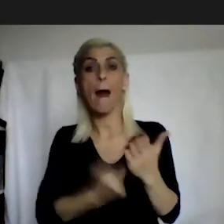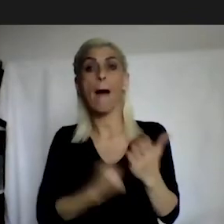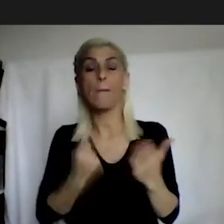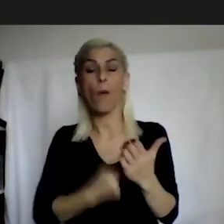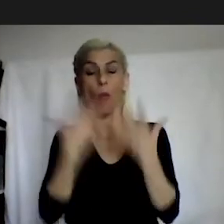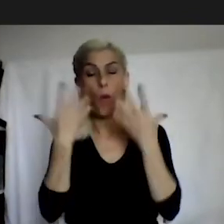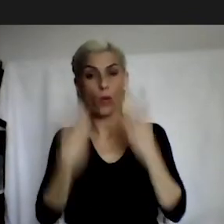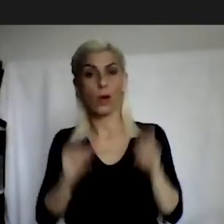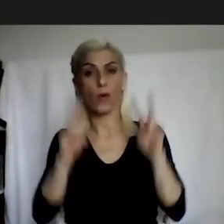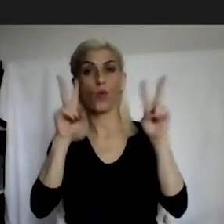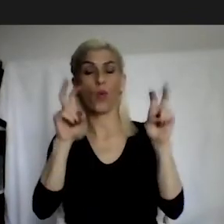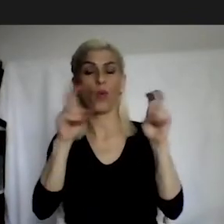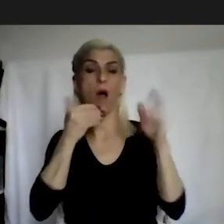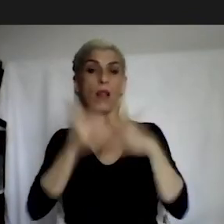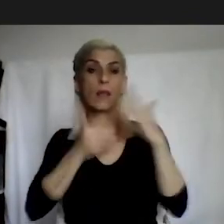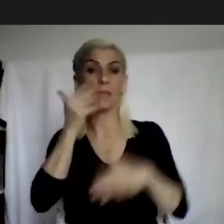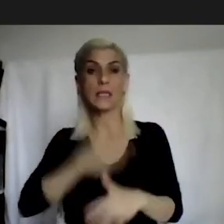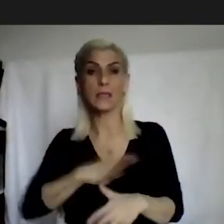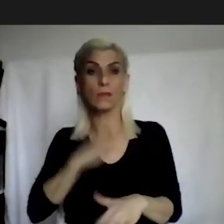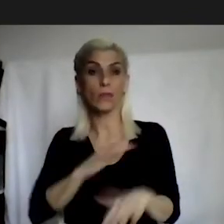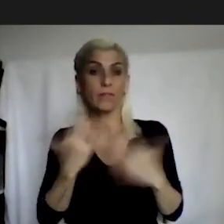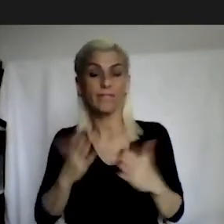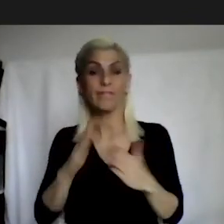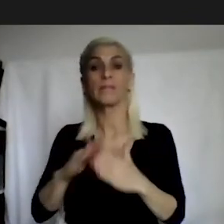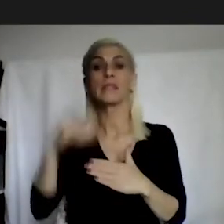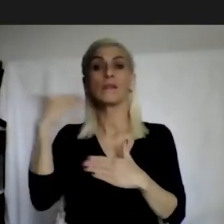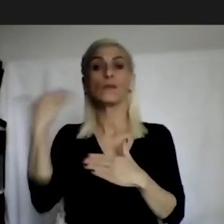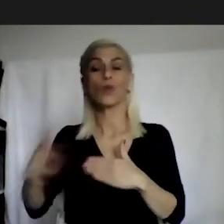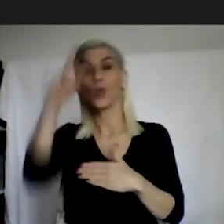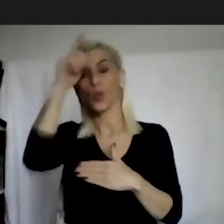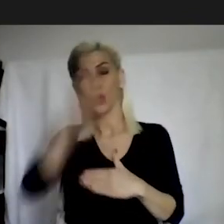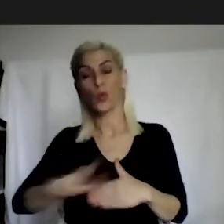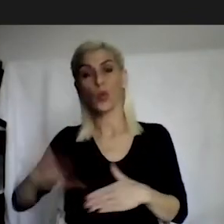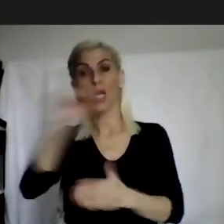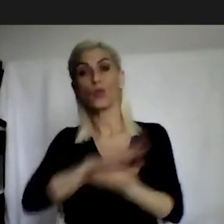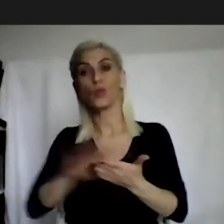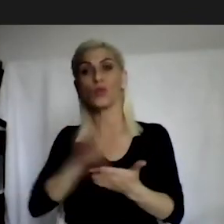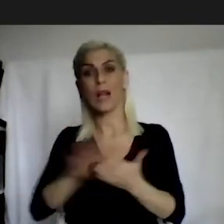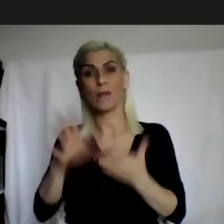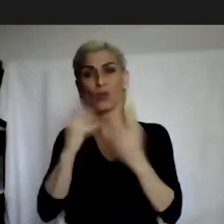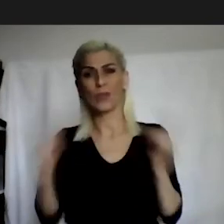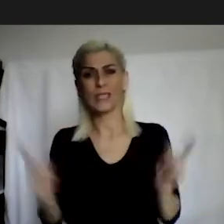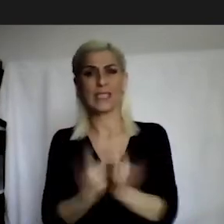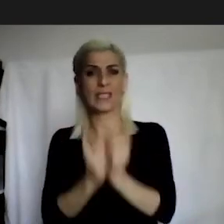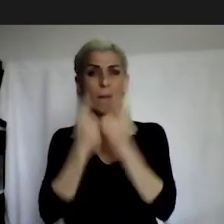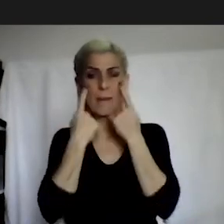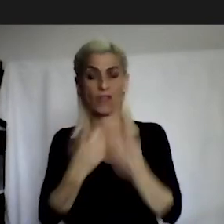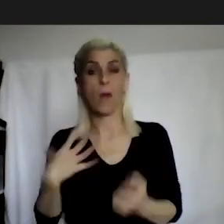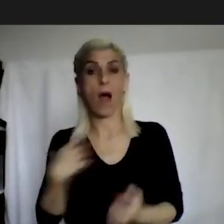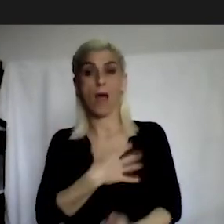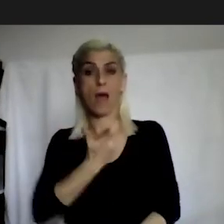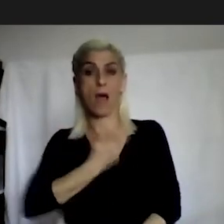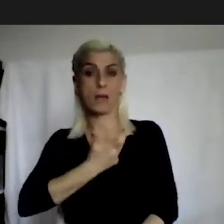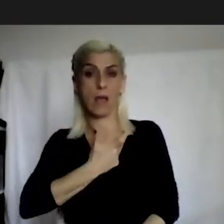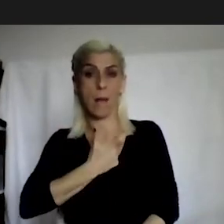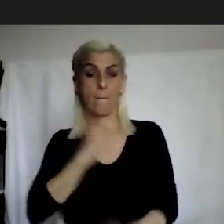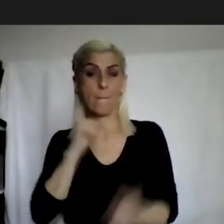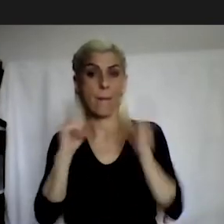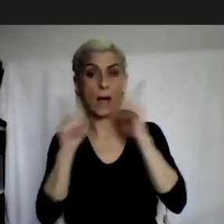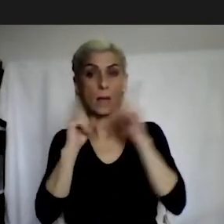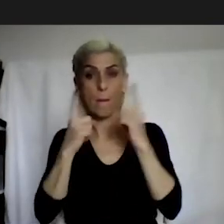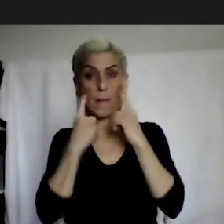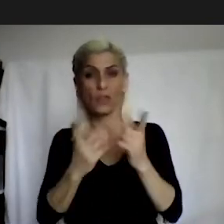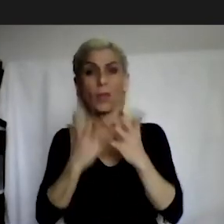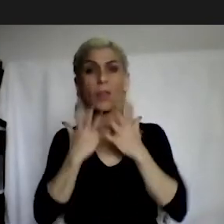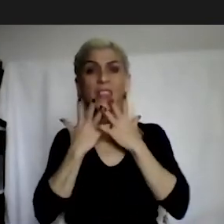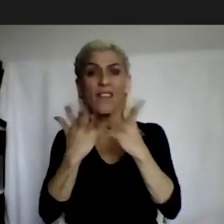and I would like to give you a little bit of information about Turkish practices, the findings of the court of constitution of Turkey,